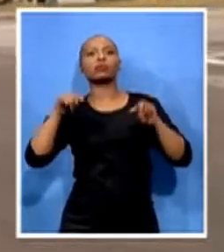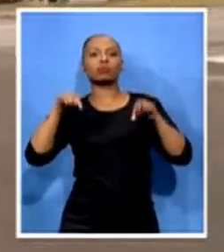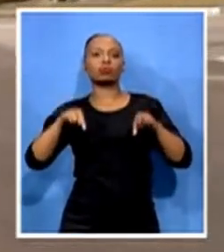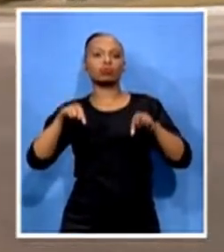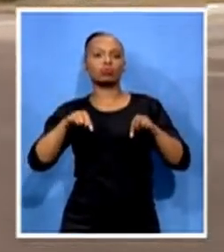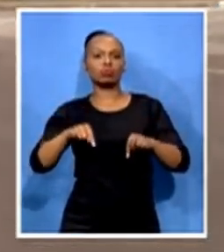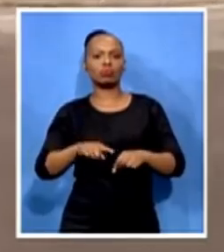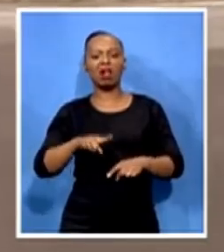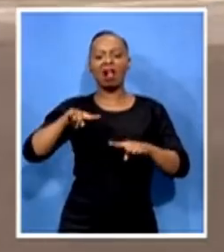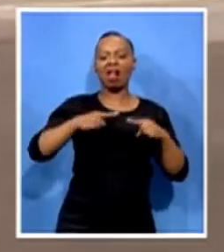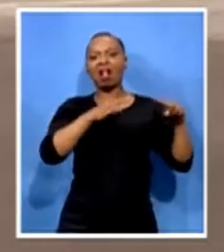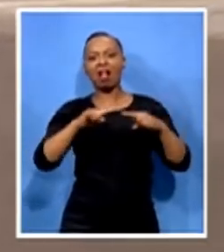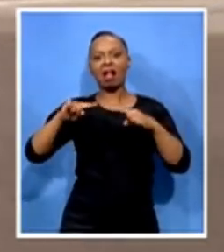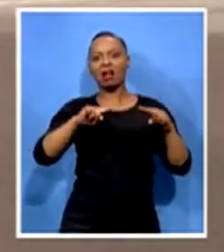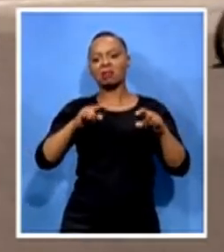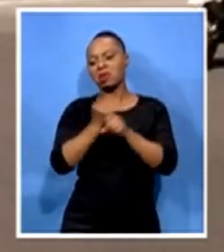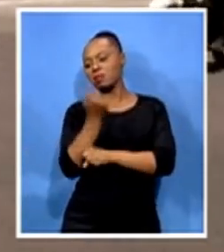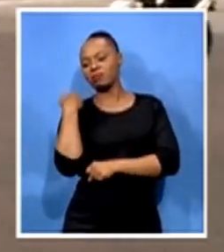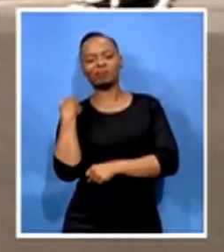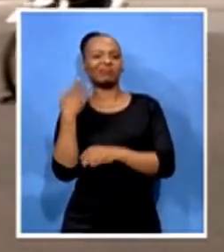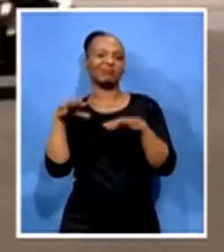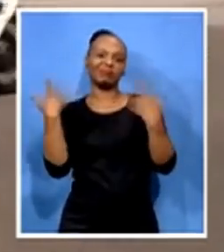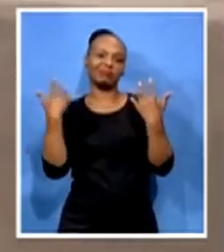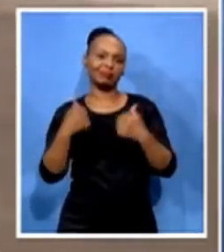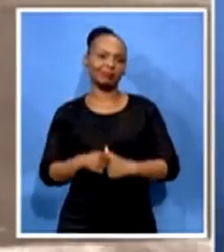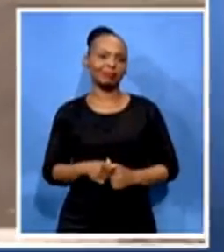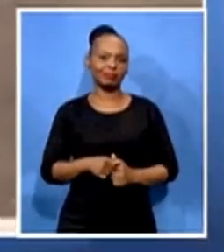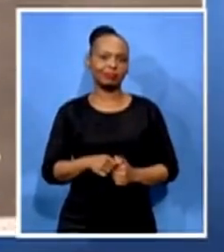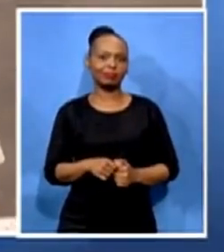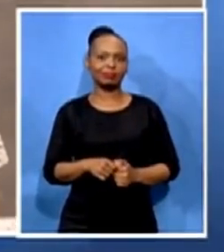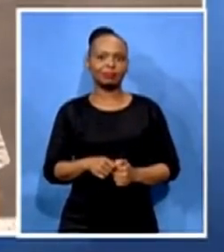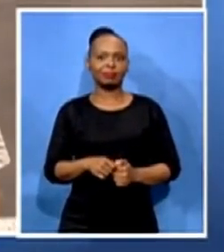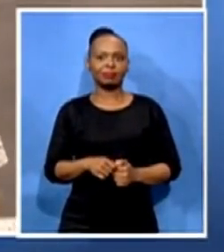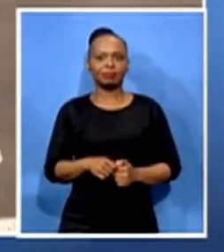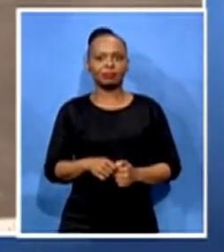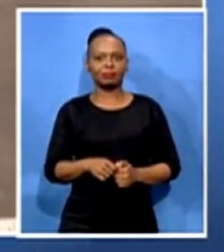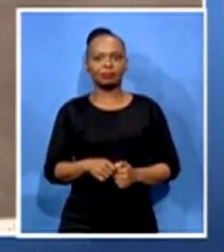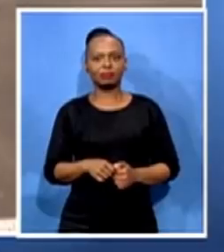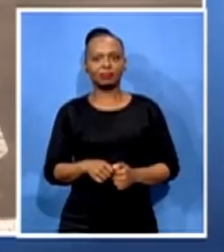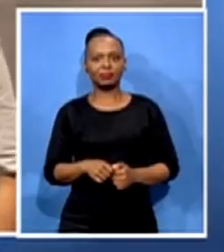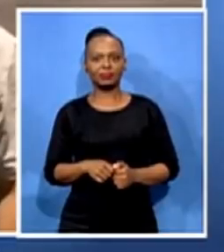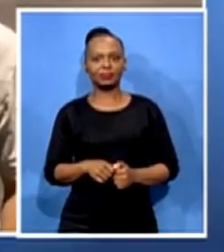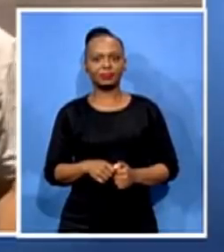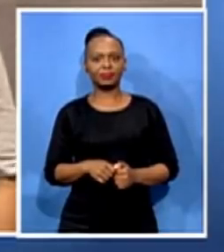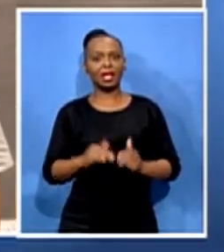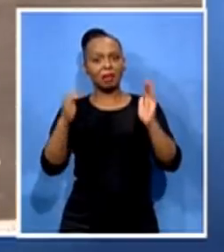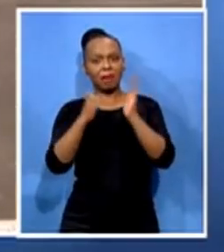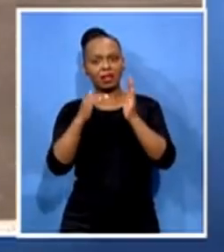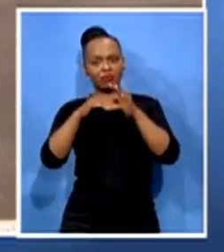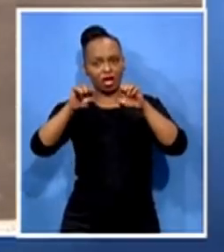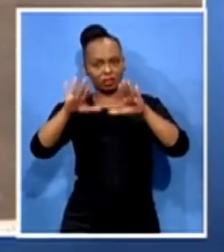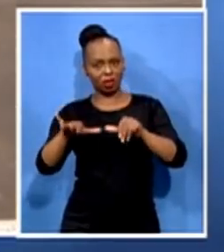again today. So, matric exams continuing, it's not being affected in any way?